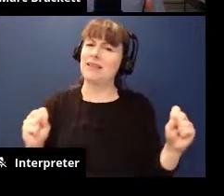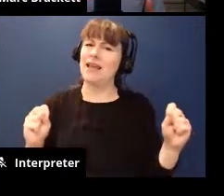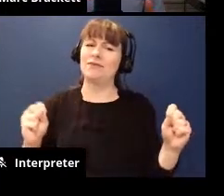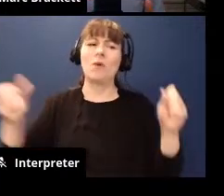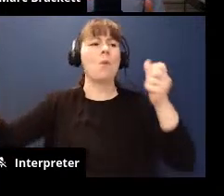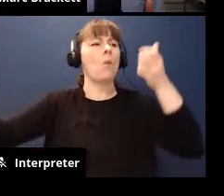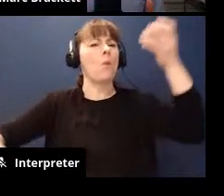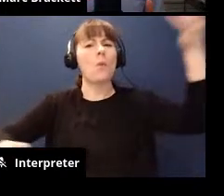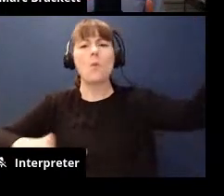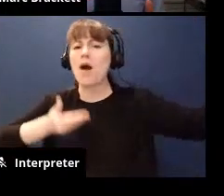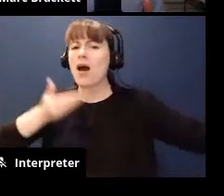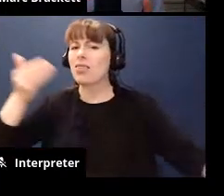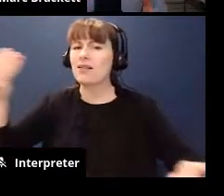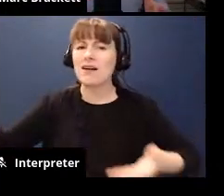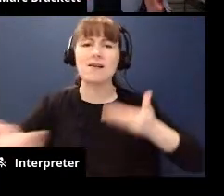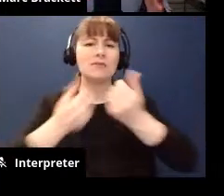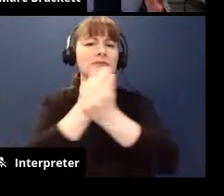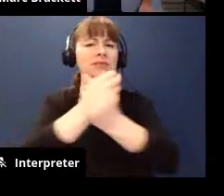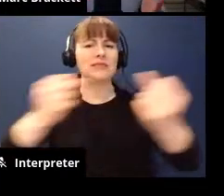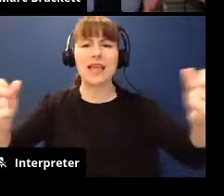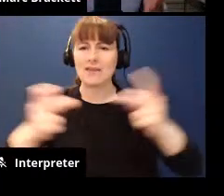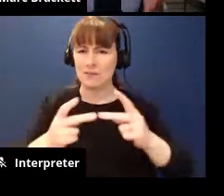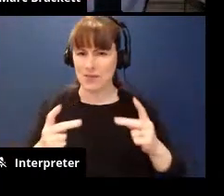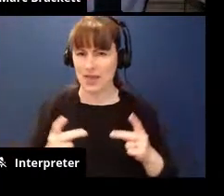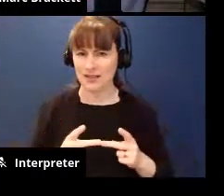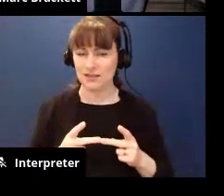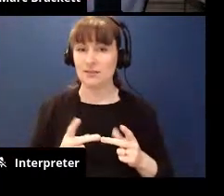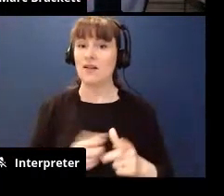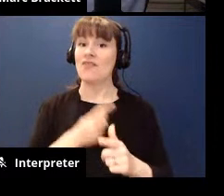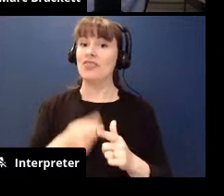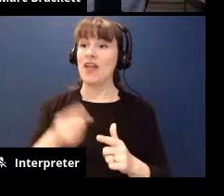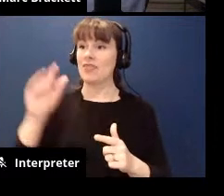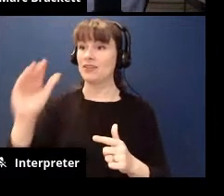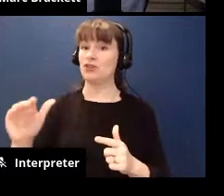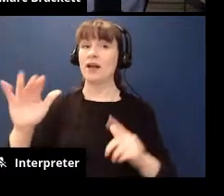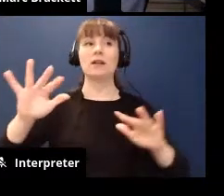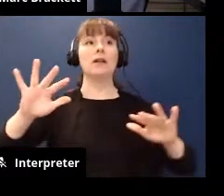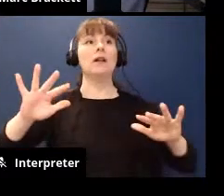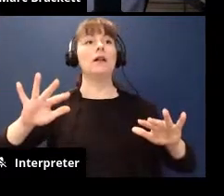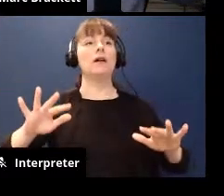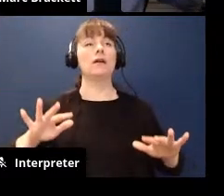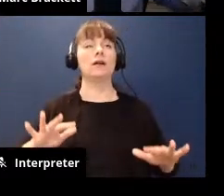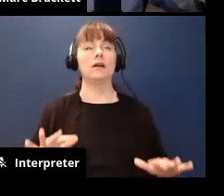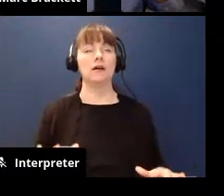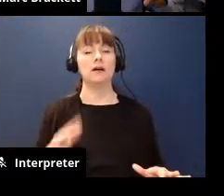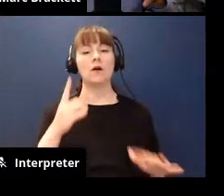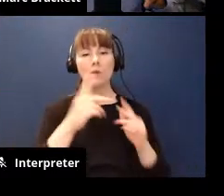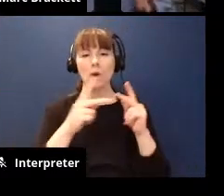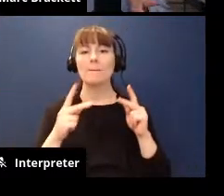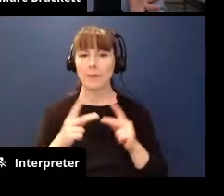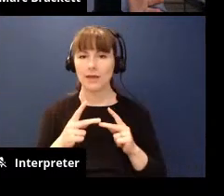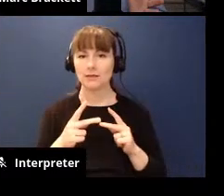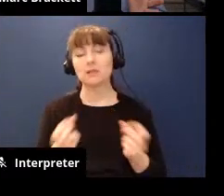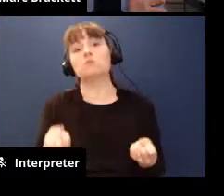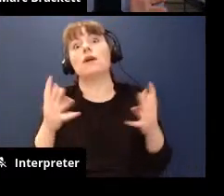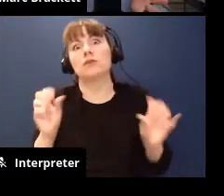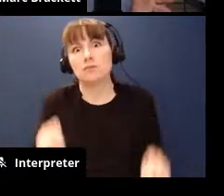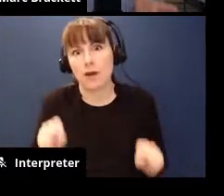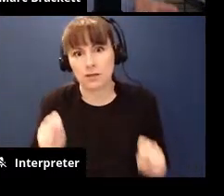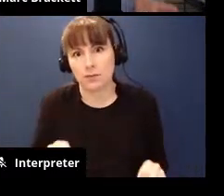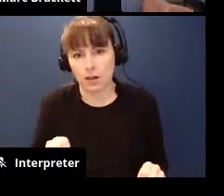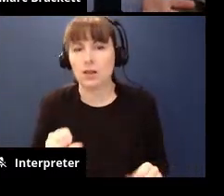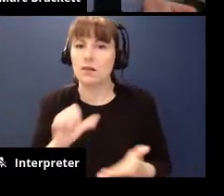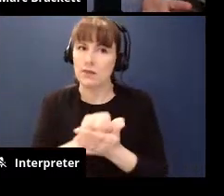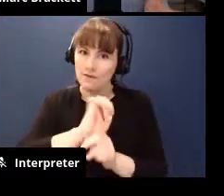learning environment for this child because at least then they can be deactivated as much as possible in that environment